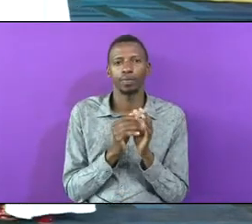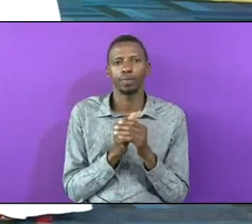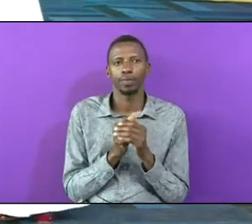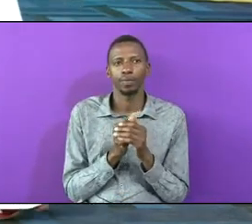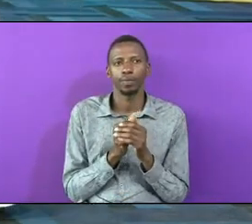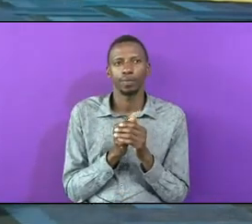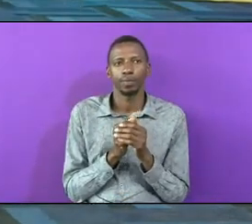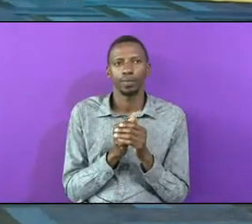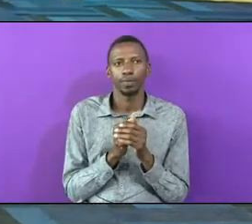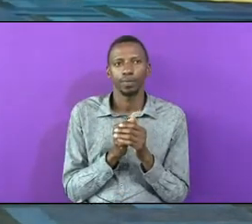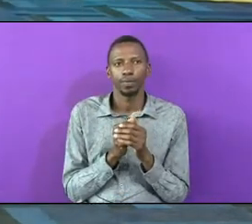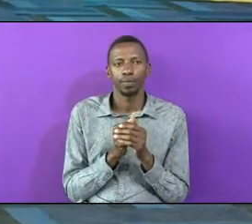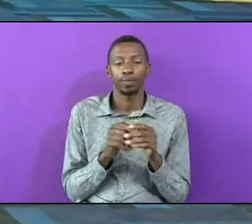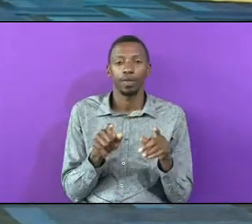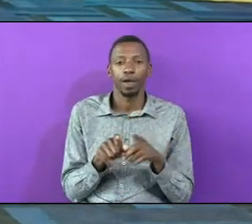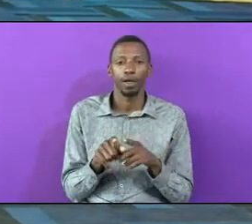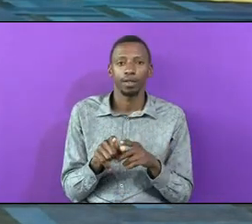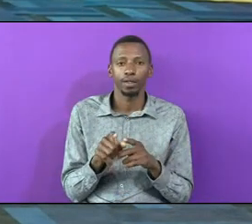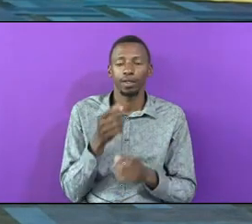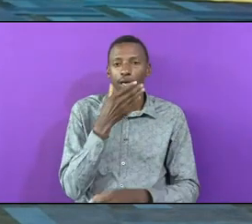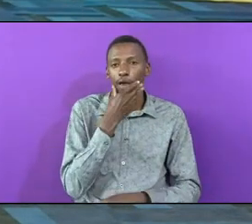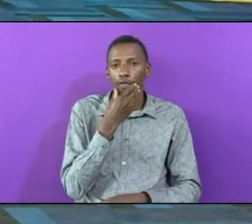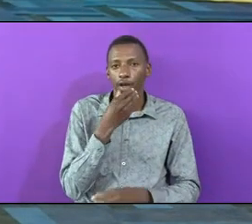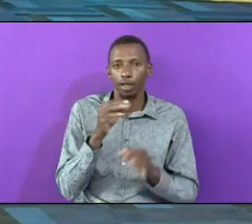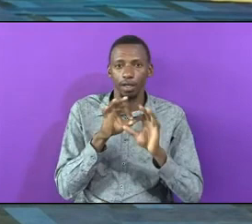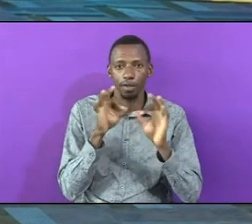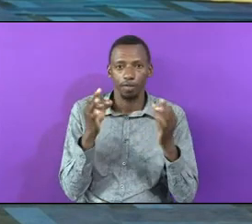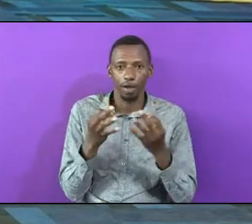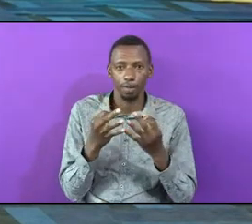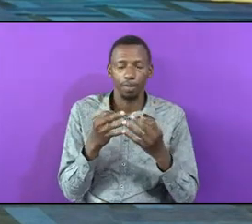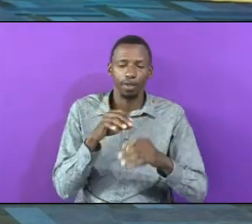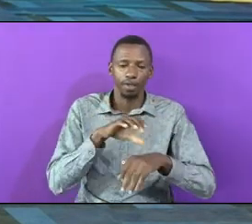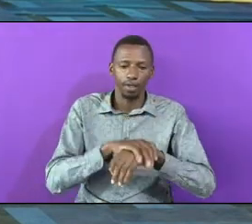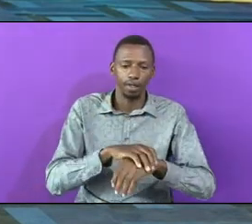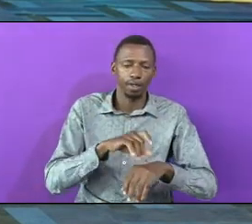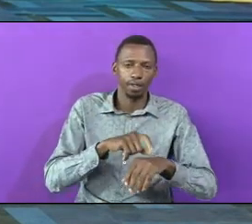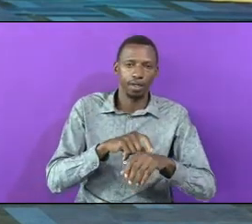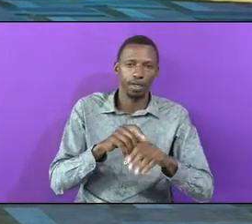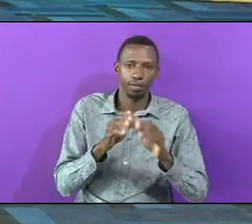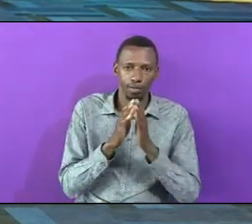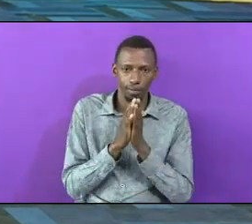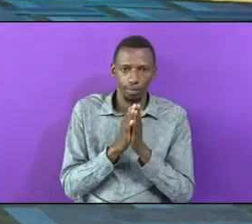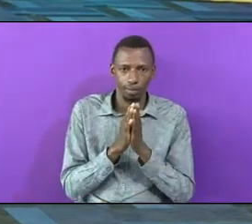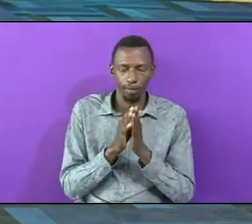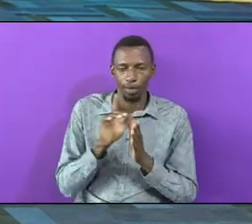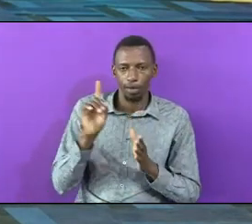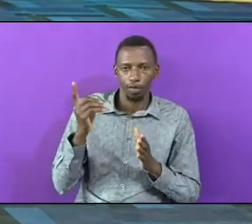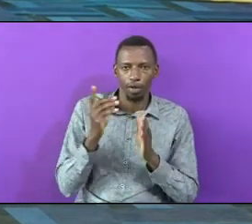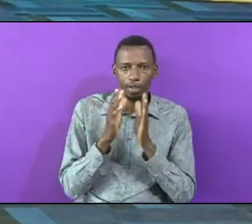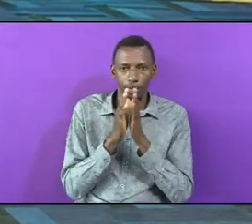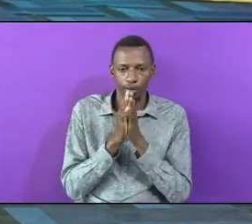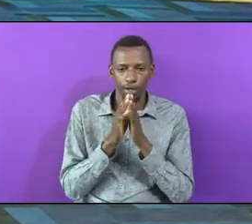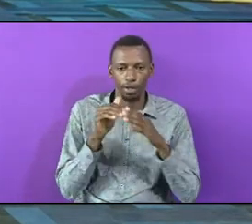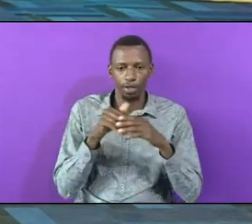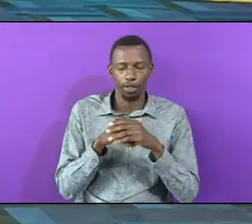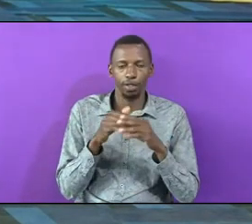As A Father Of The Family Take Time To Pray So The First Prayer In The Bible